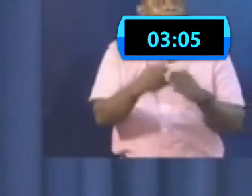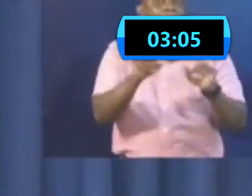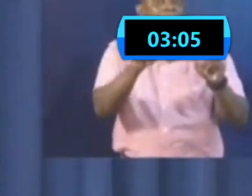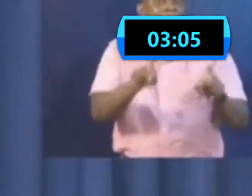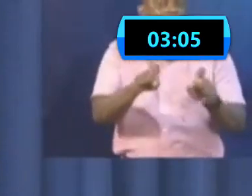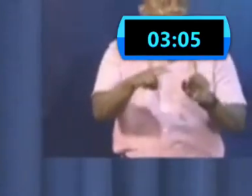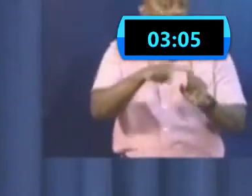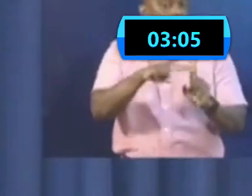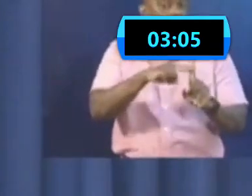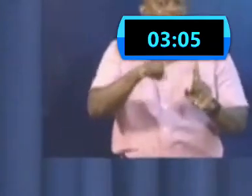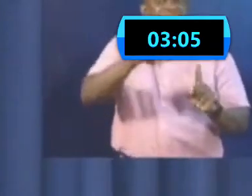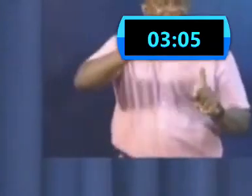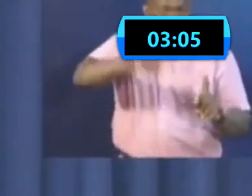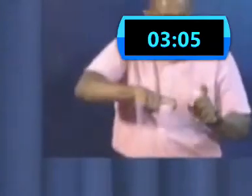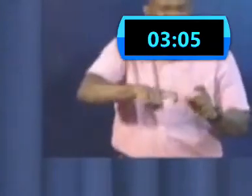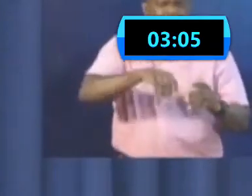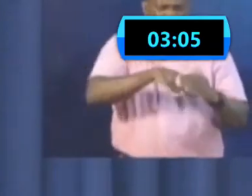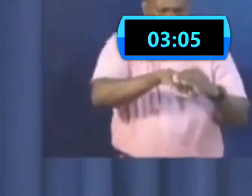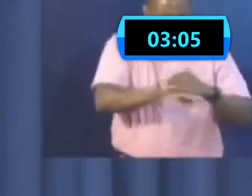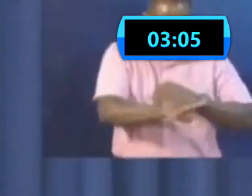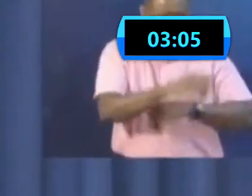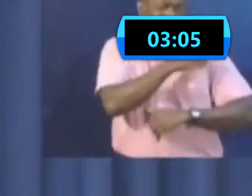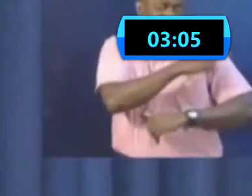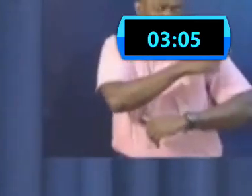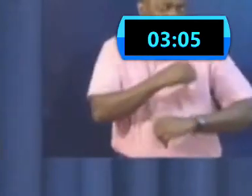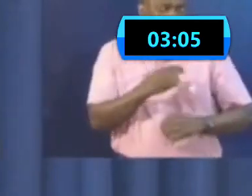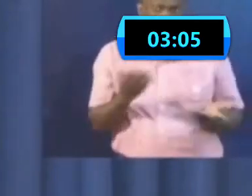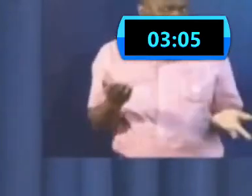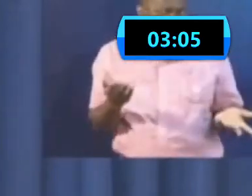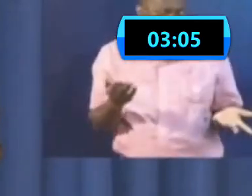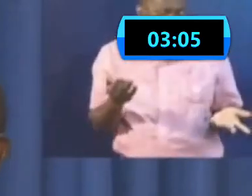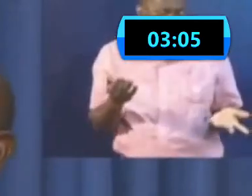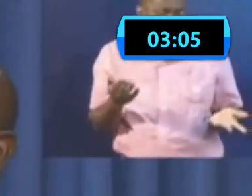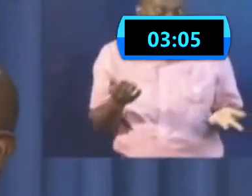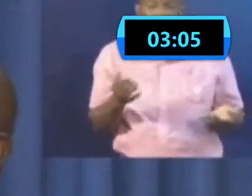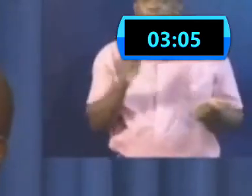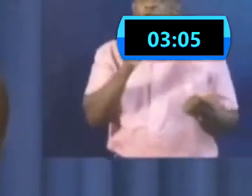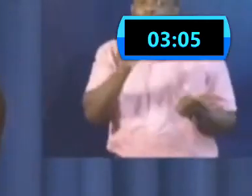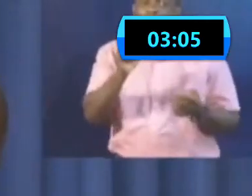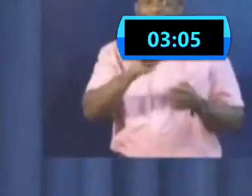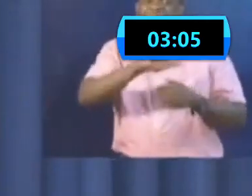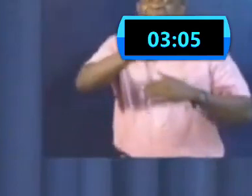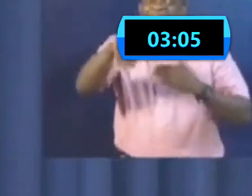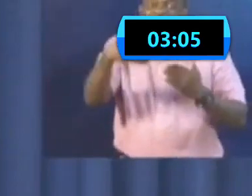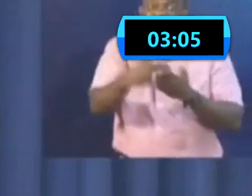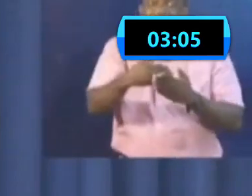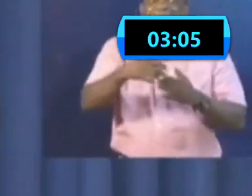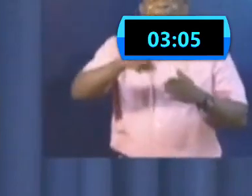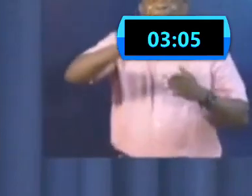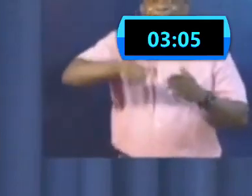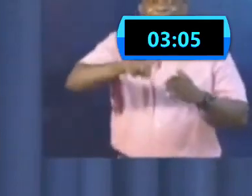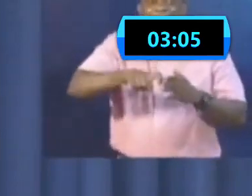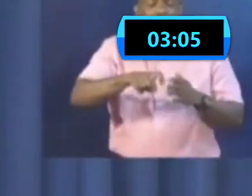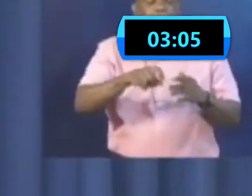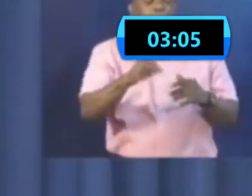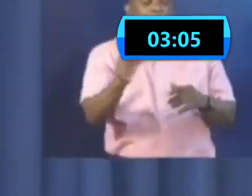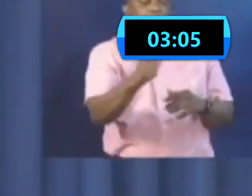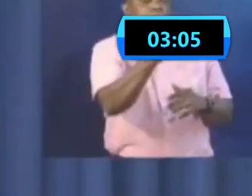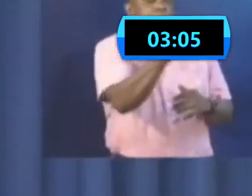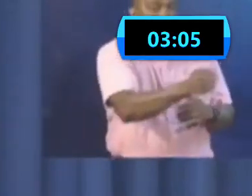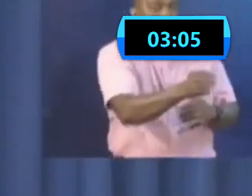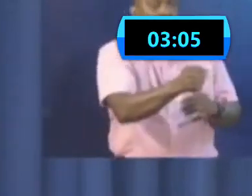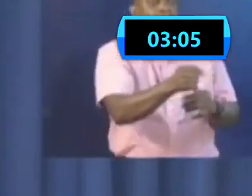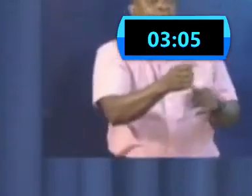And this is not everybody who requires healthcare needed in a high-dependency unit. But